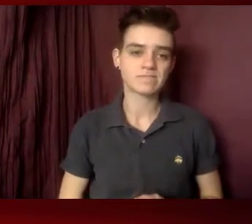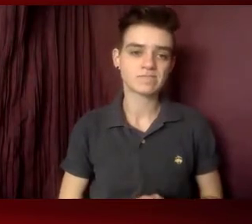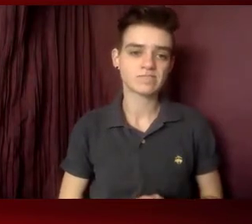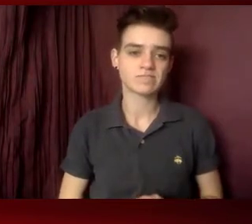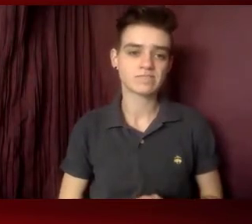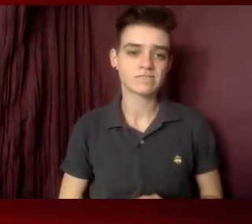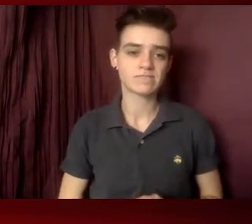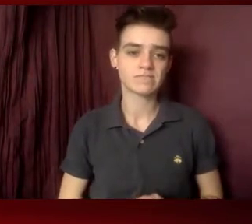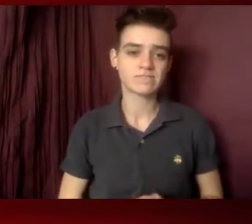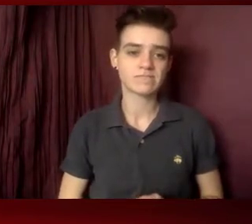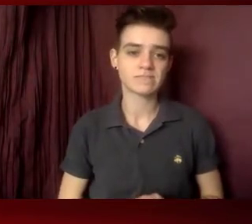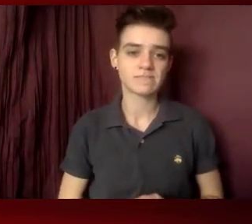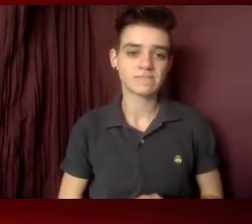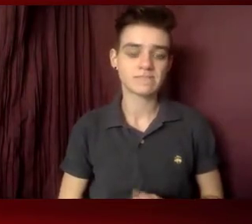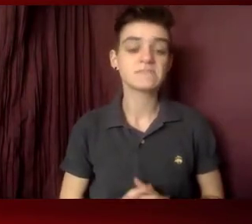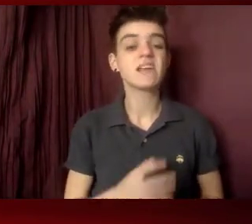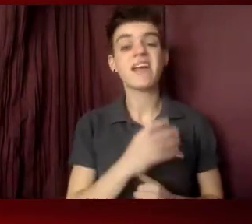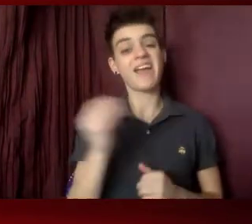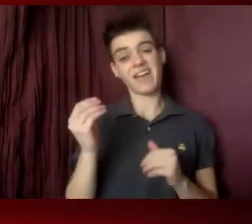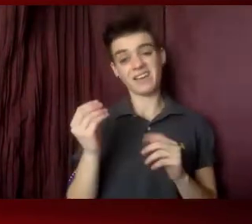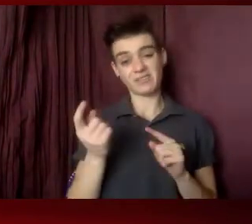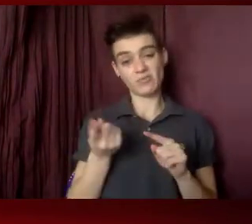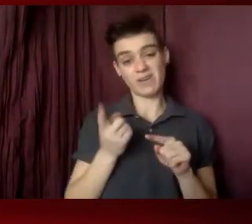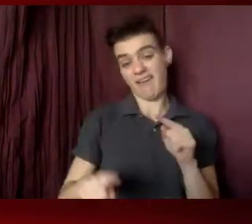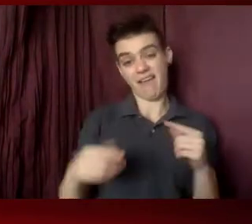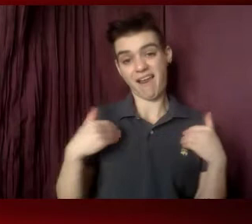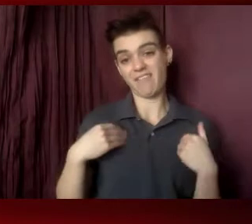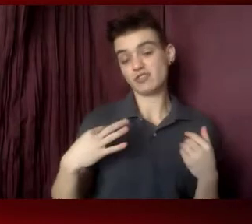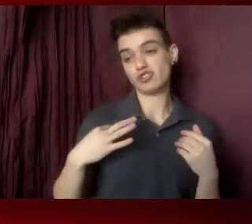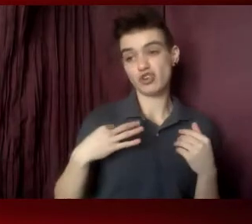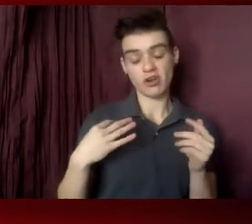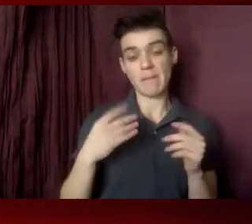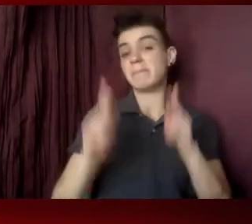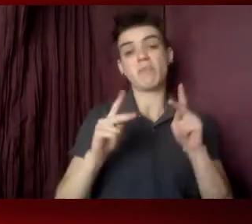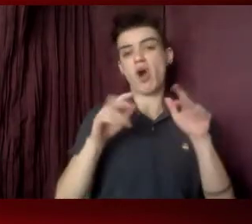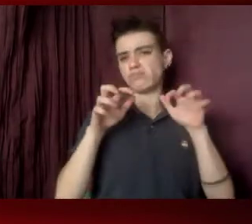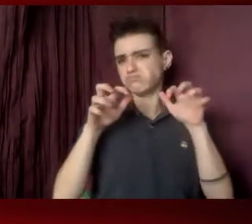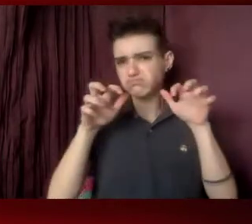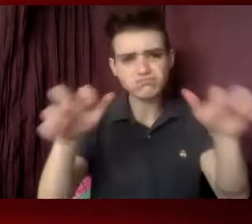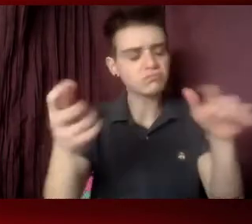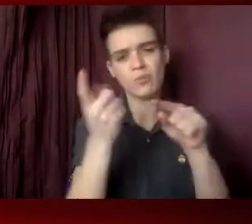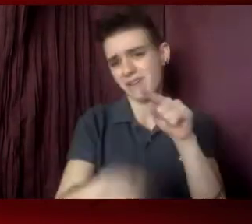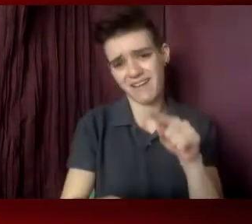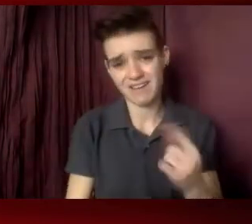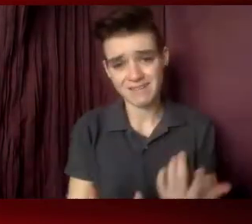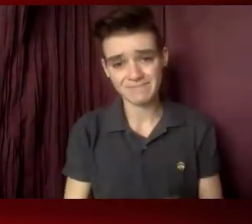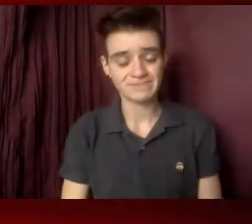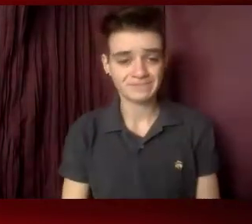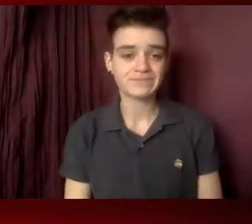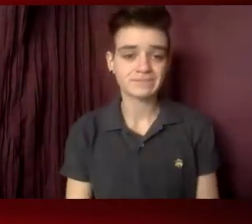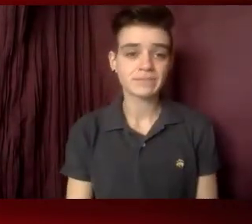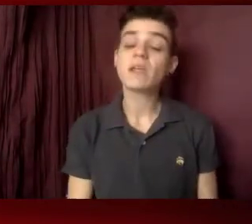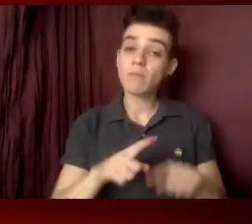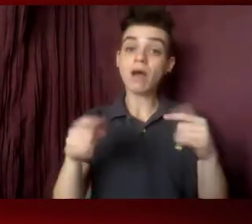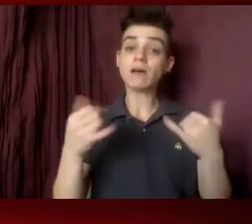Capitol with shirts that proudly proclaim, this is what an advocate looks, HIV advocate looks like. But we